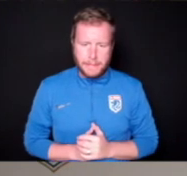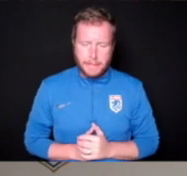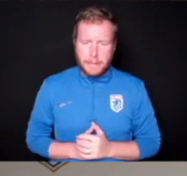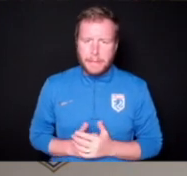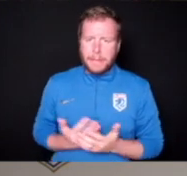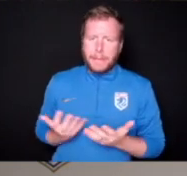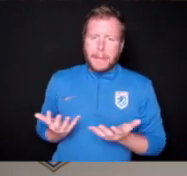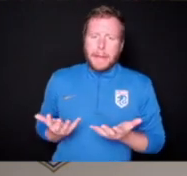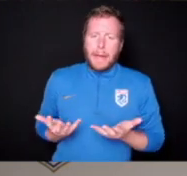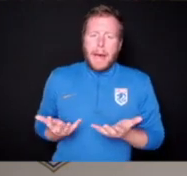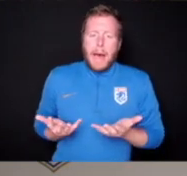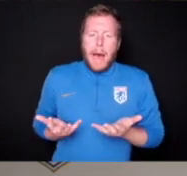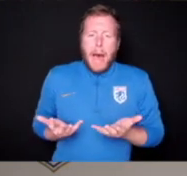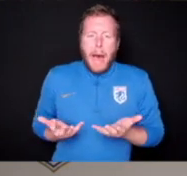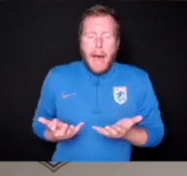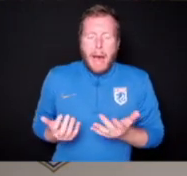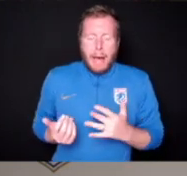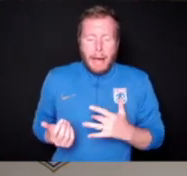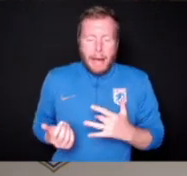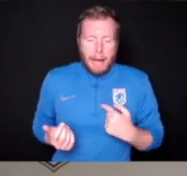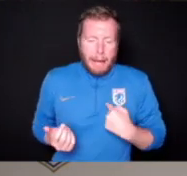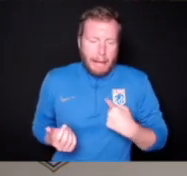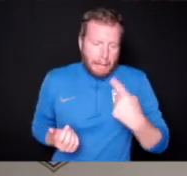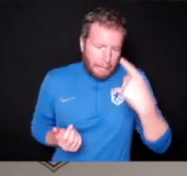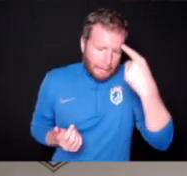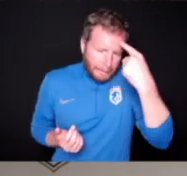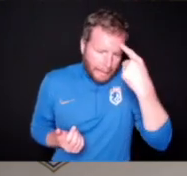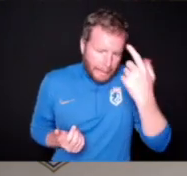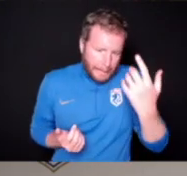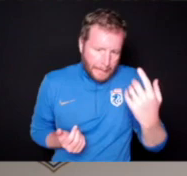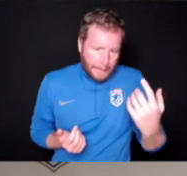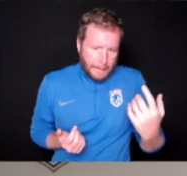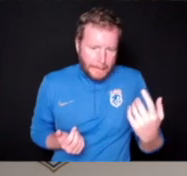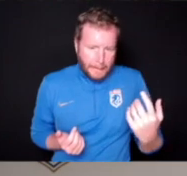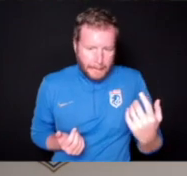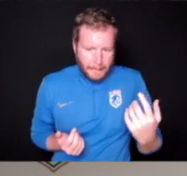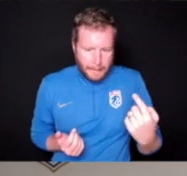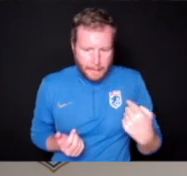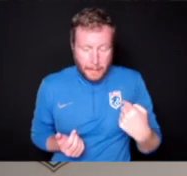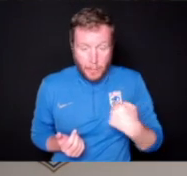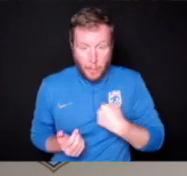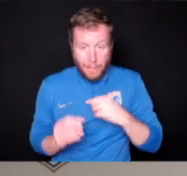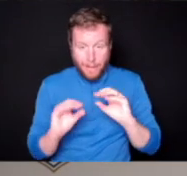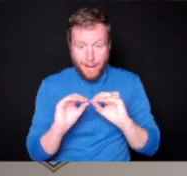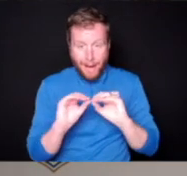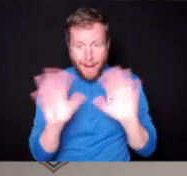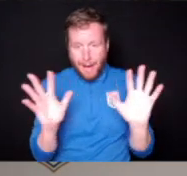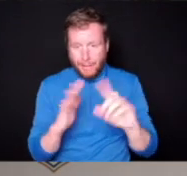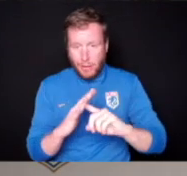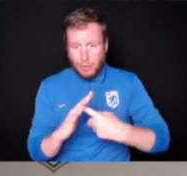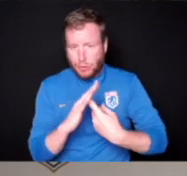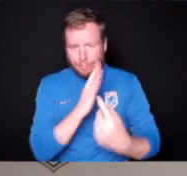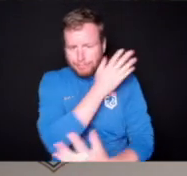I think we obviously started off very poorly.